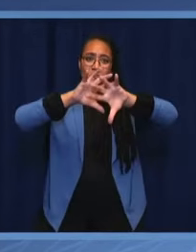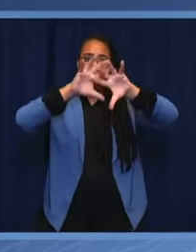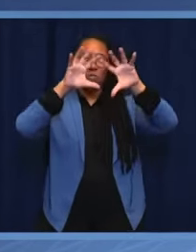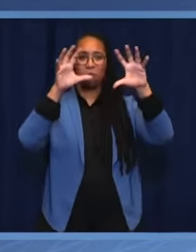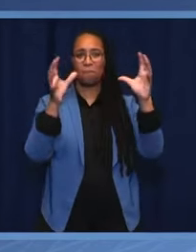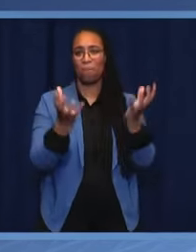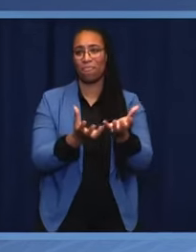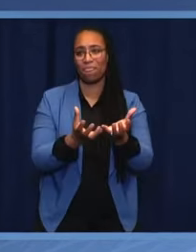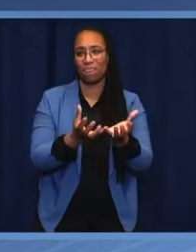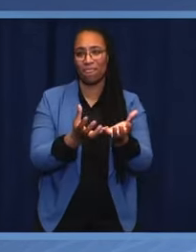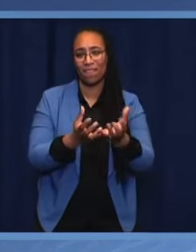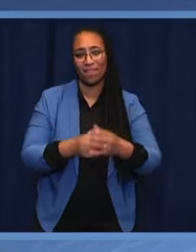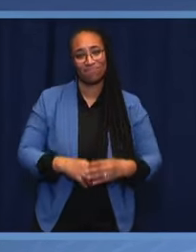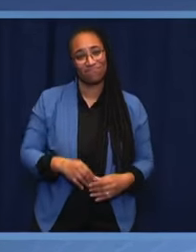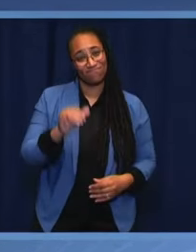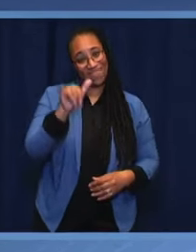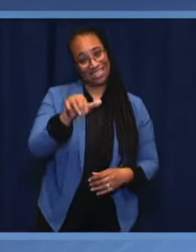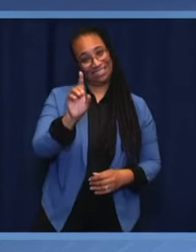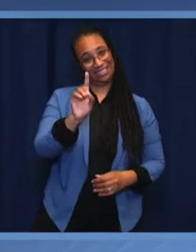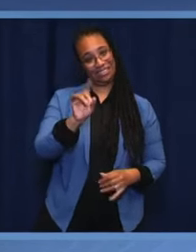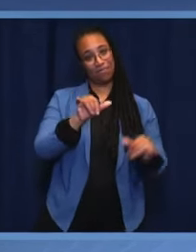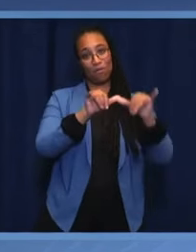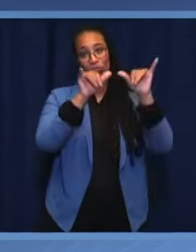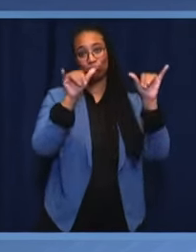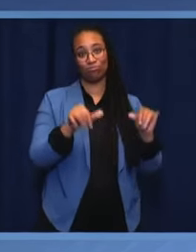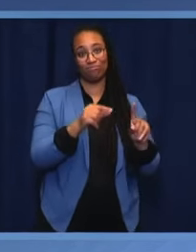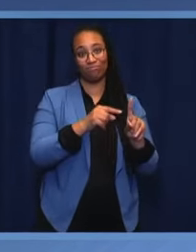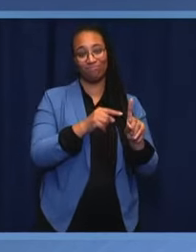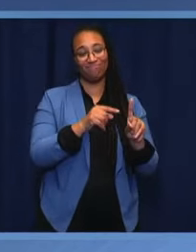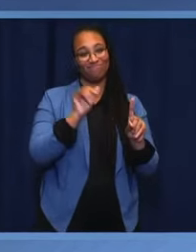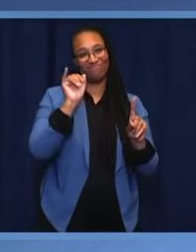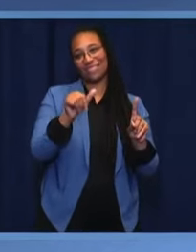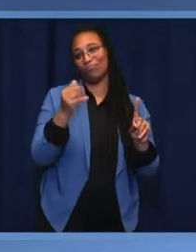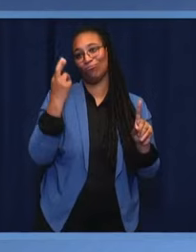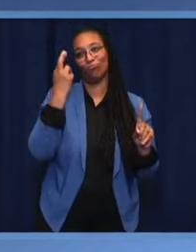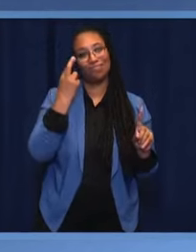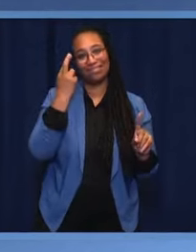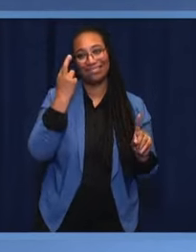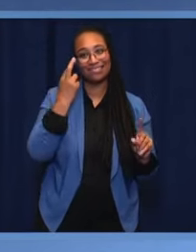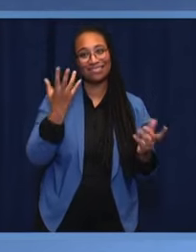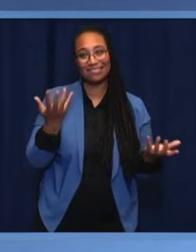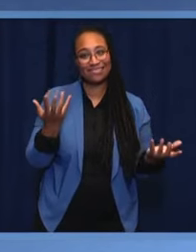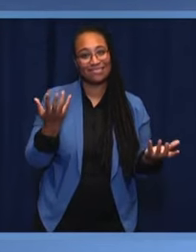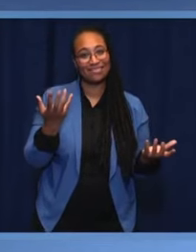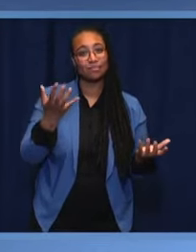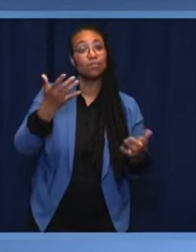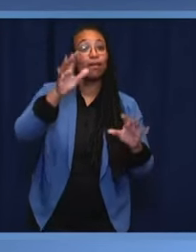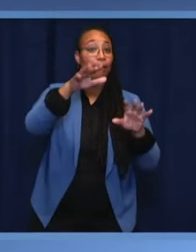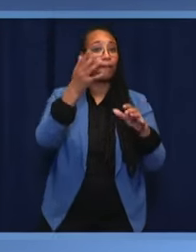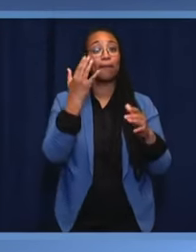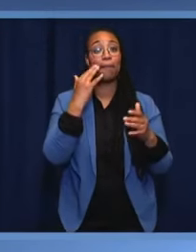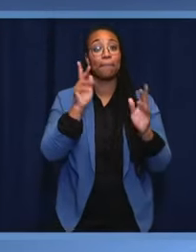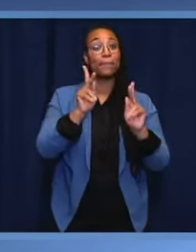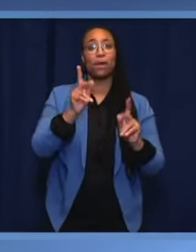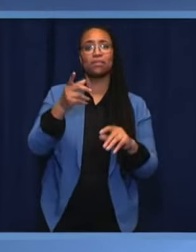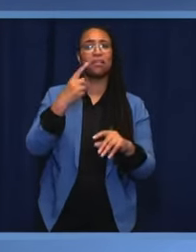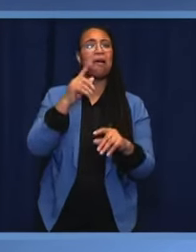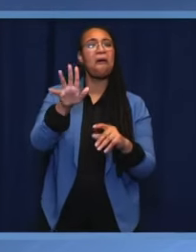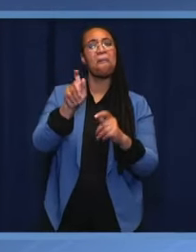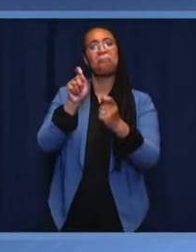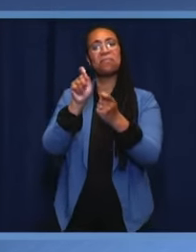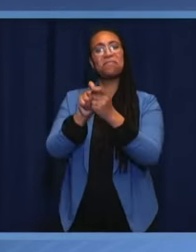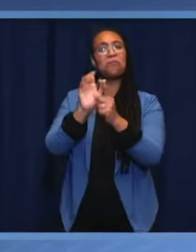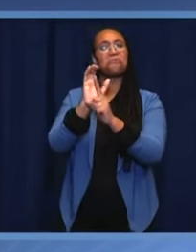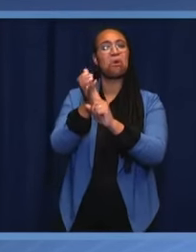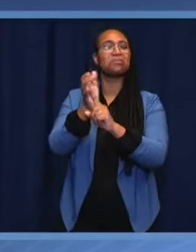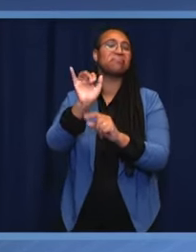presenting it as a concept that is specific to certain cultures. These forces are waging a battle to reintroduce authoritarian models of